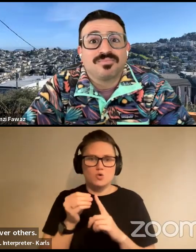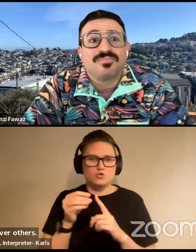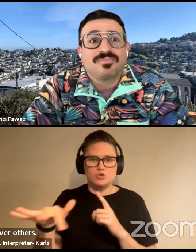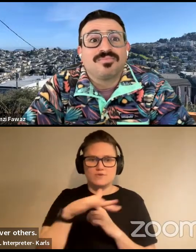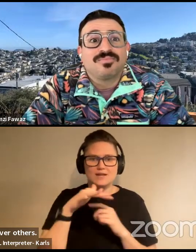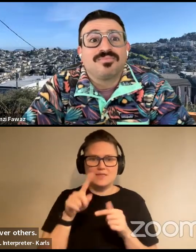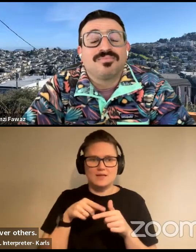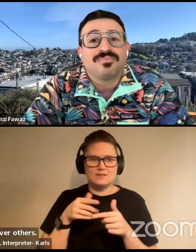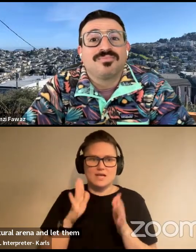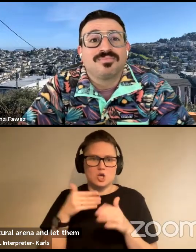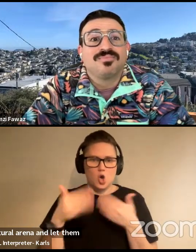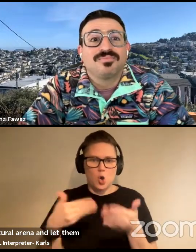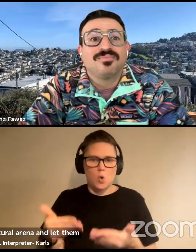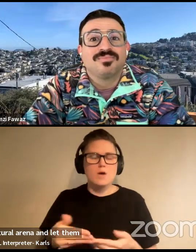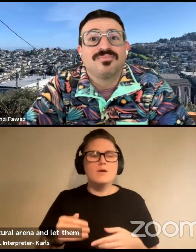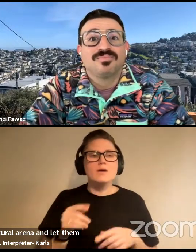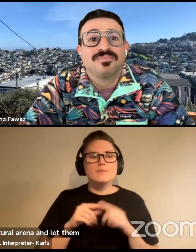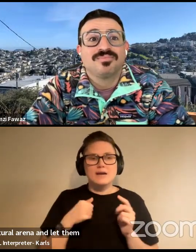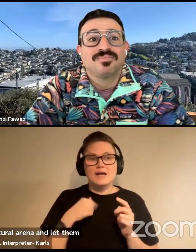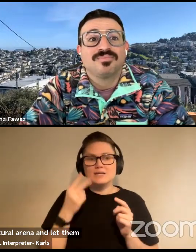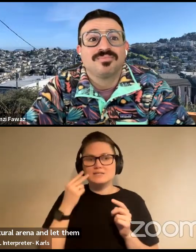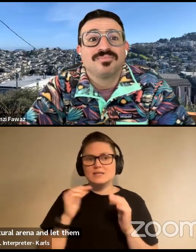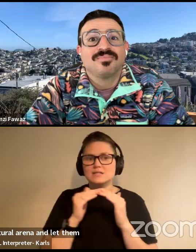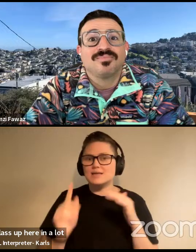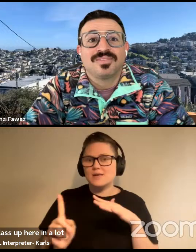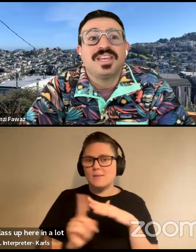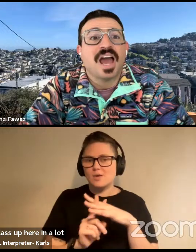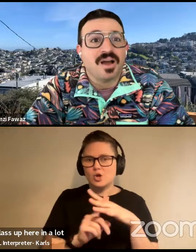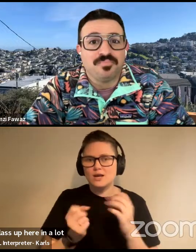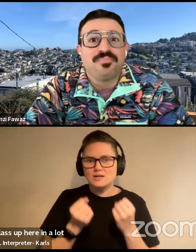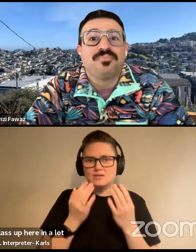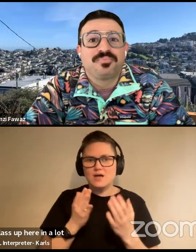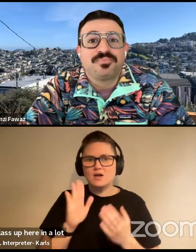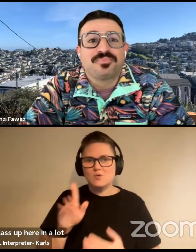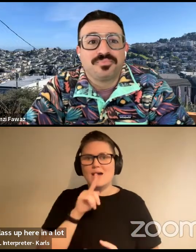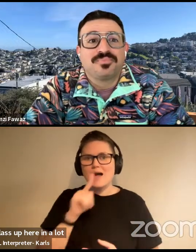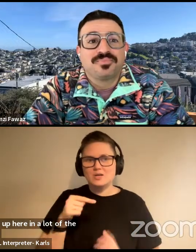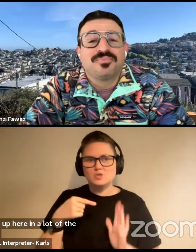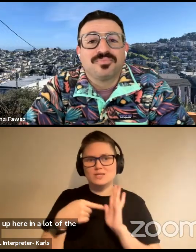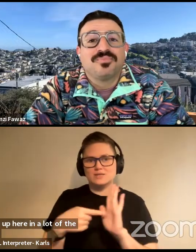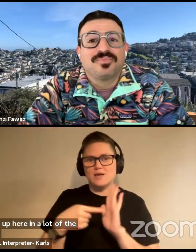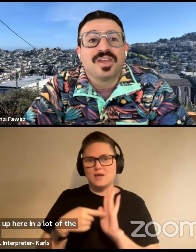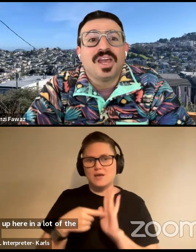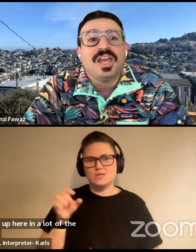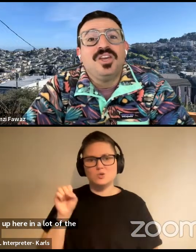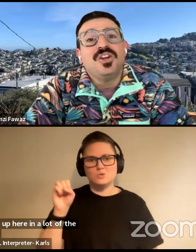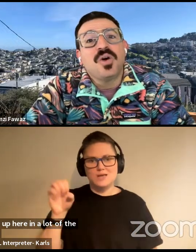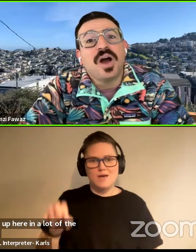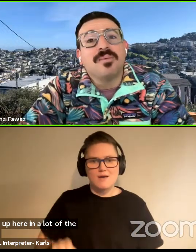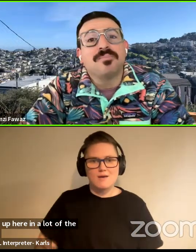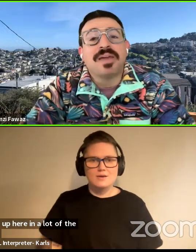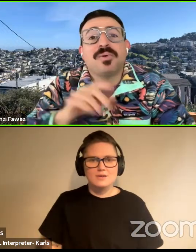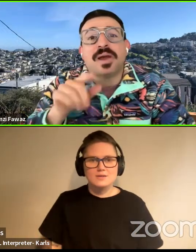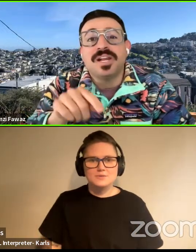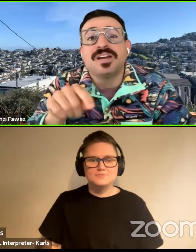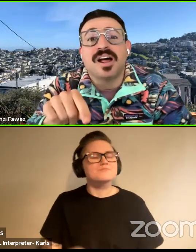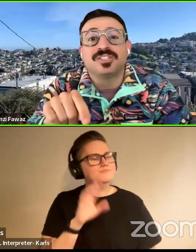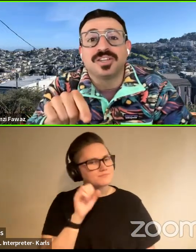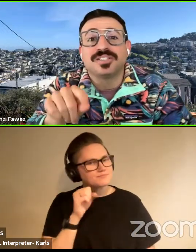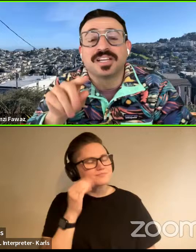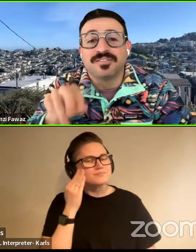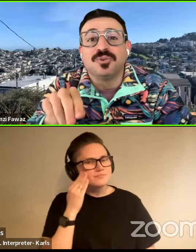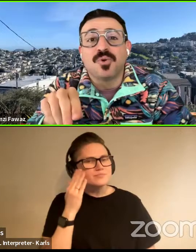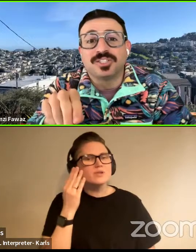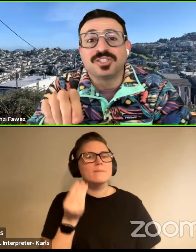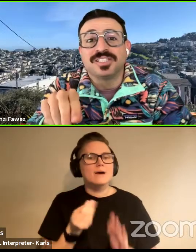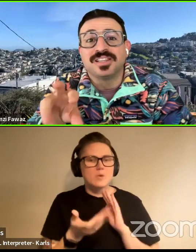Um, but I actually do see class appear in a lot of the actual examples that you cite. You know, um, by the way, I want